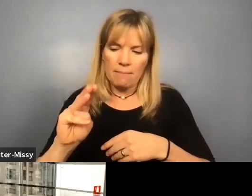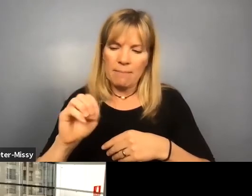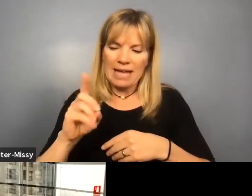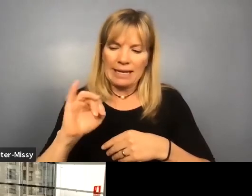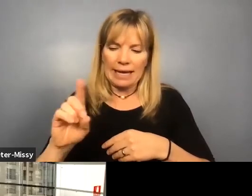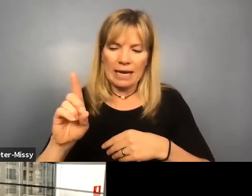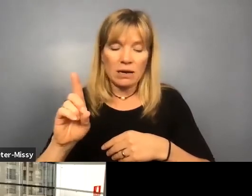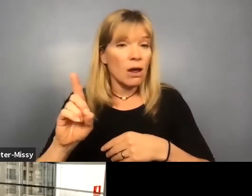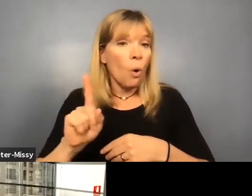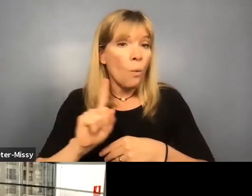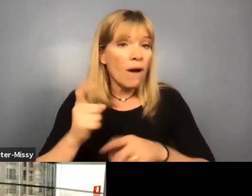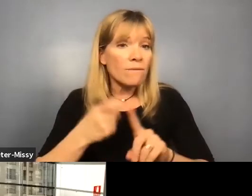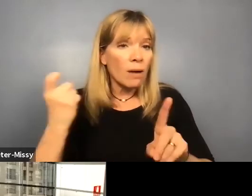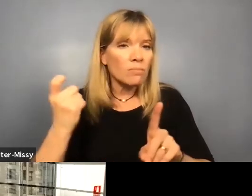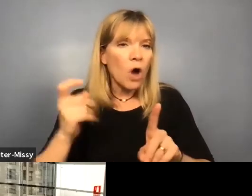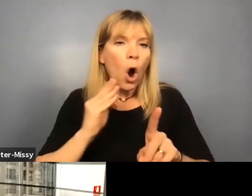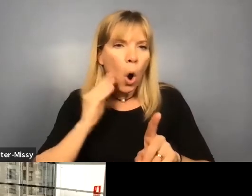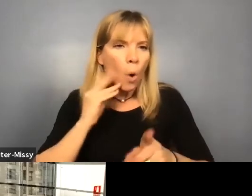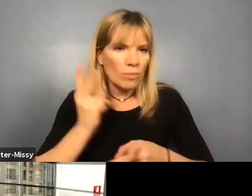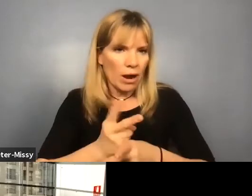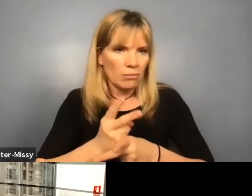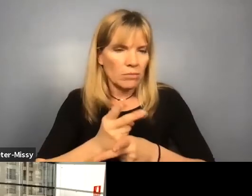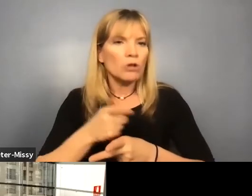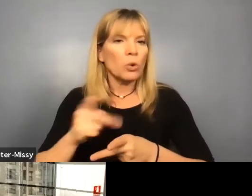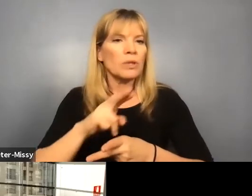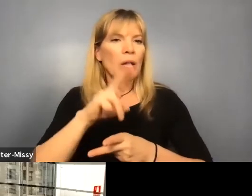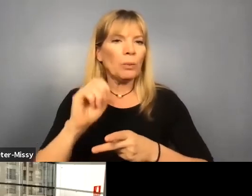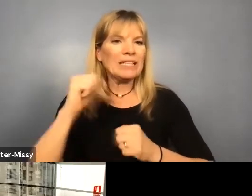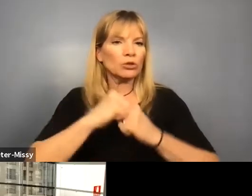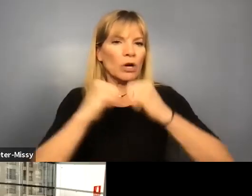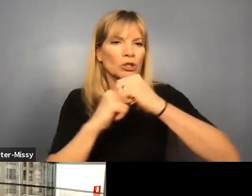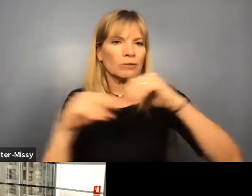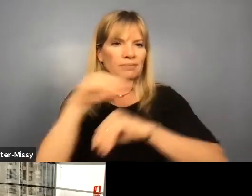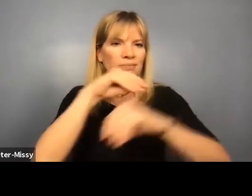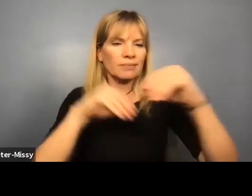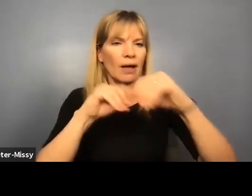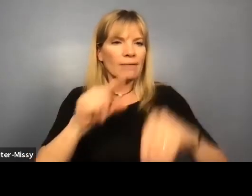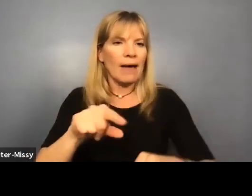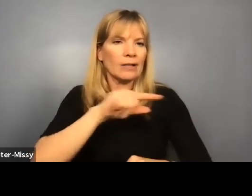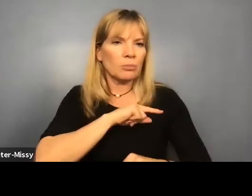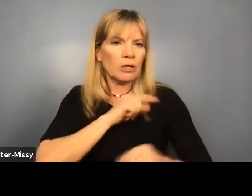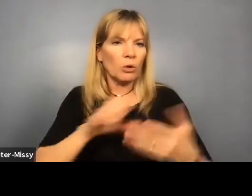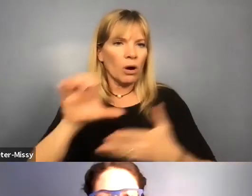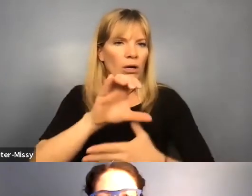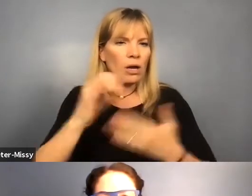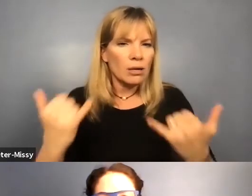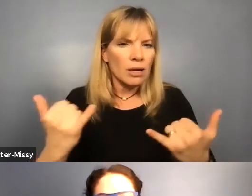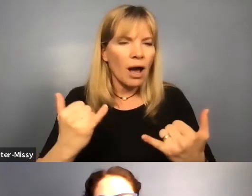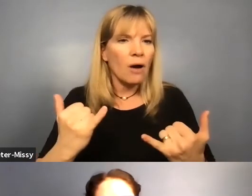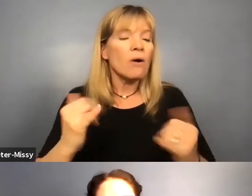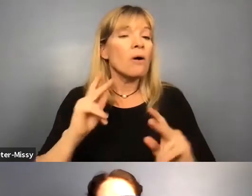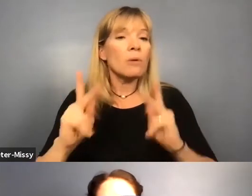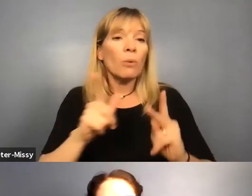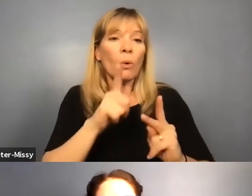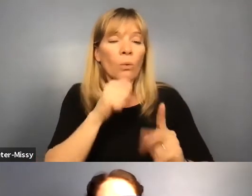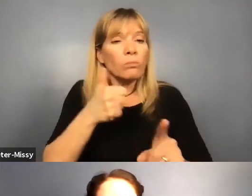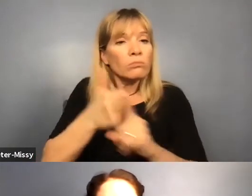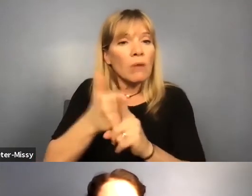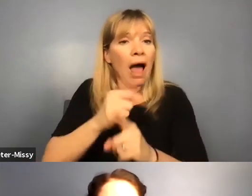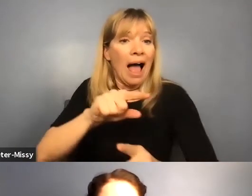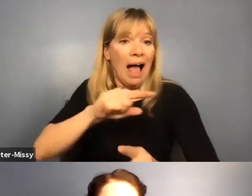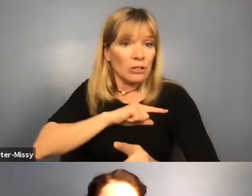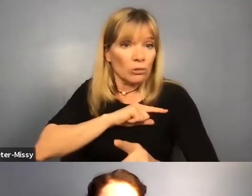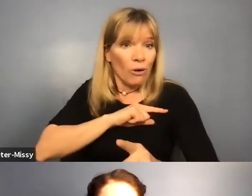restructured the eligibility criteria. So now people who would have been eligible